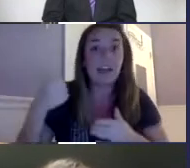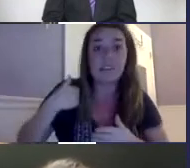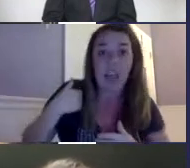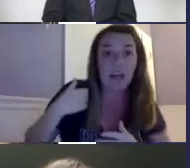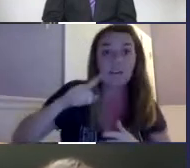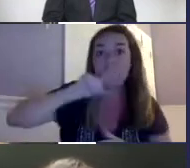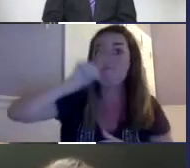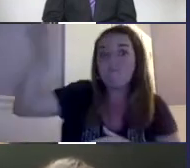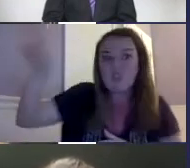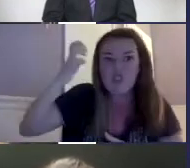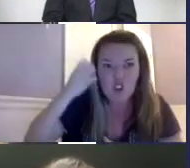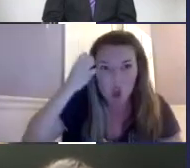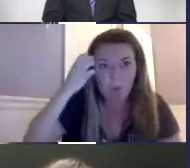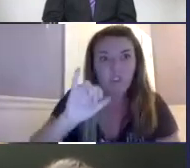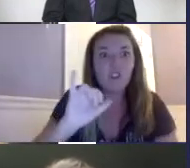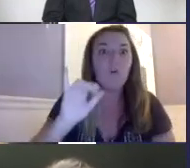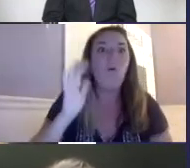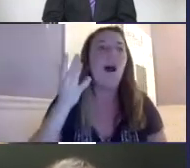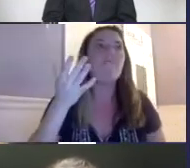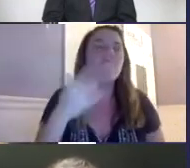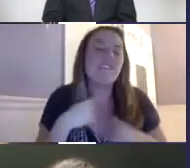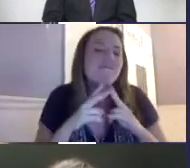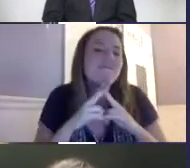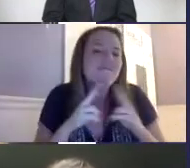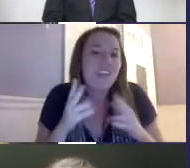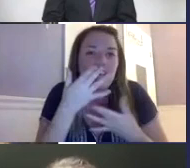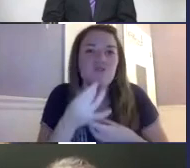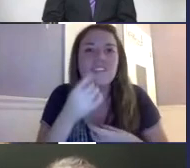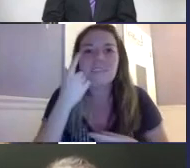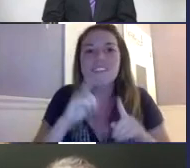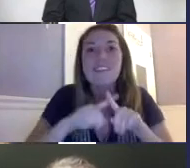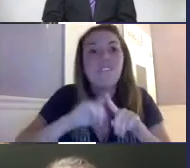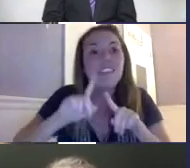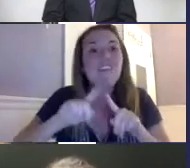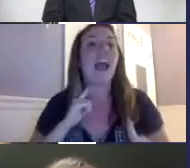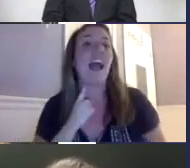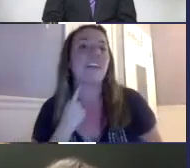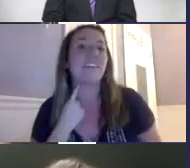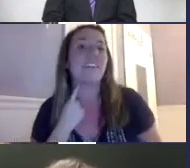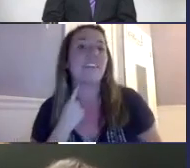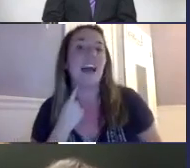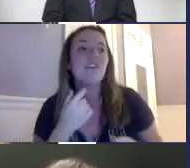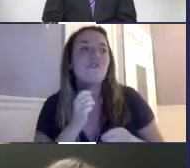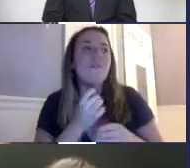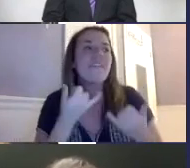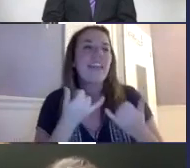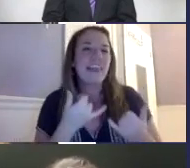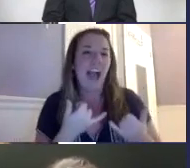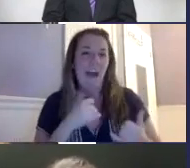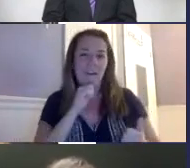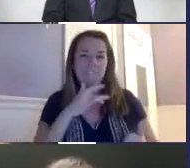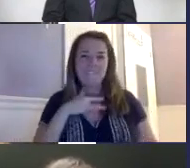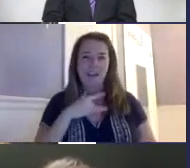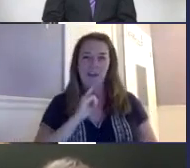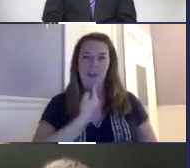countries. They were American, Canadian, European, and I'm very interested in that because they